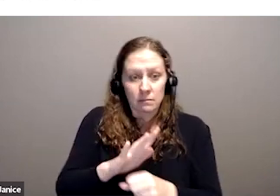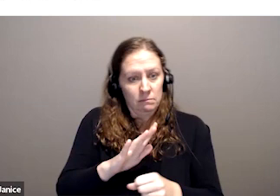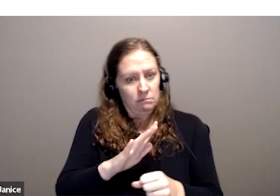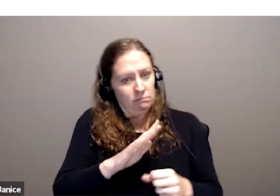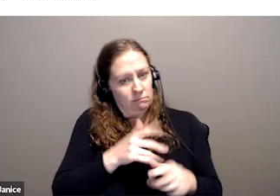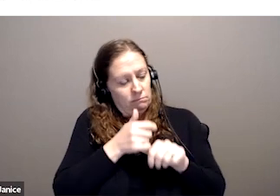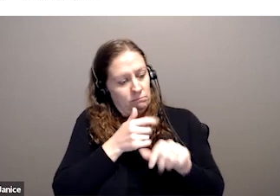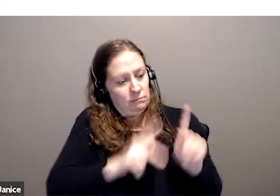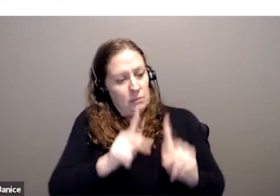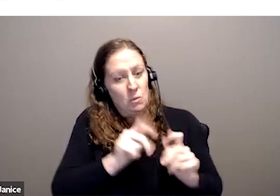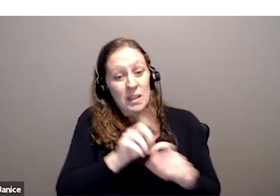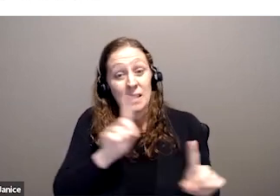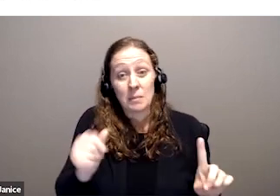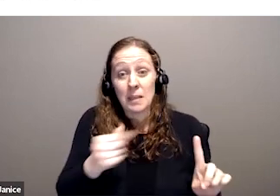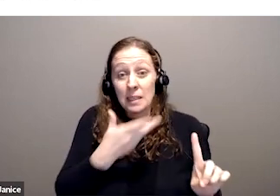with disabilities.